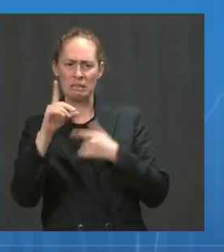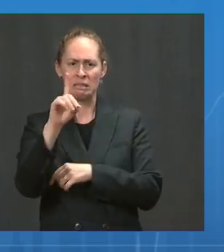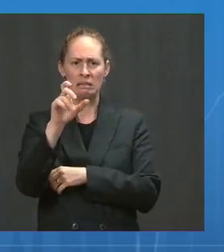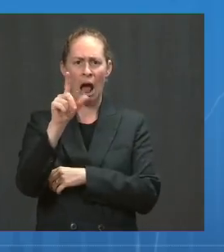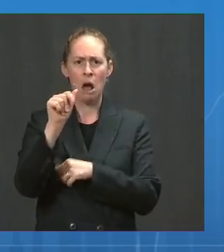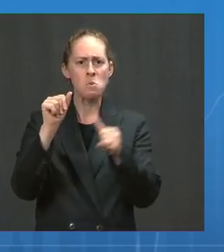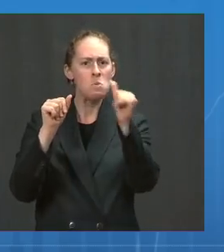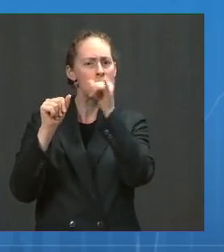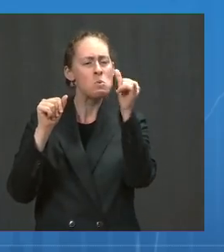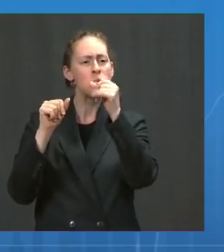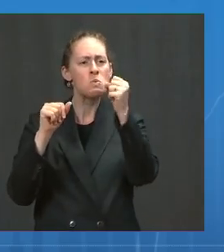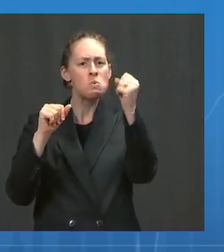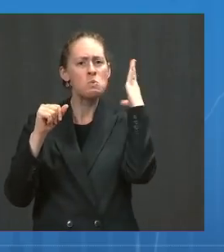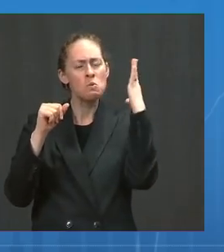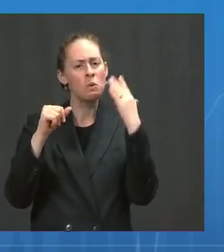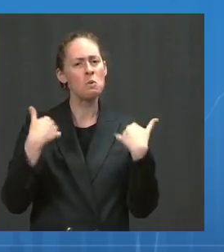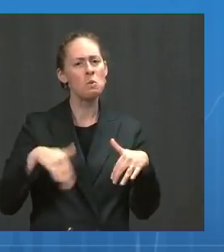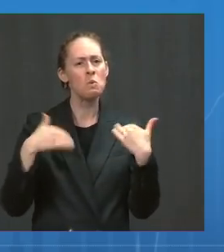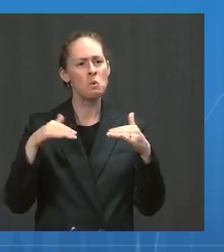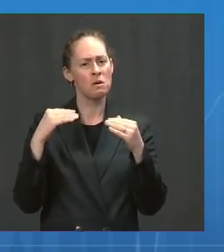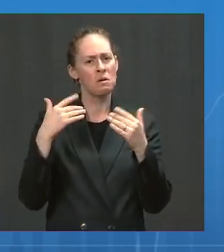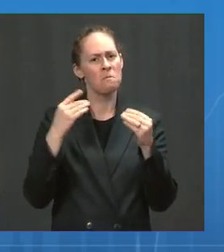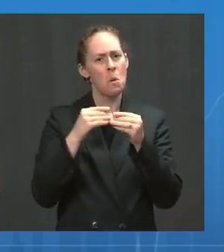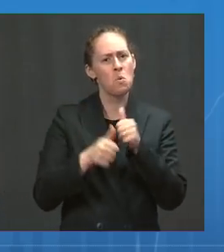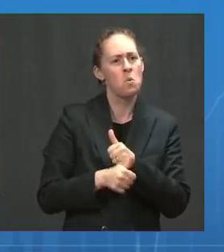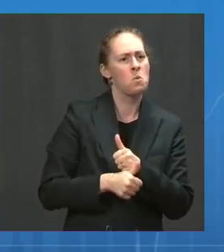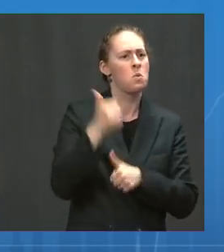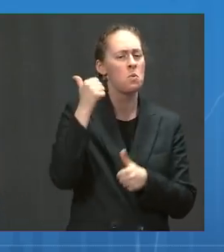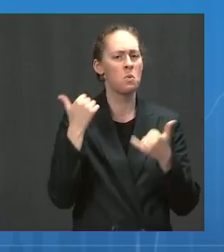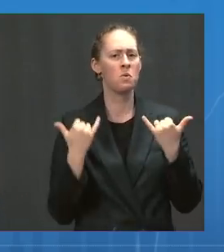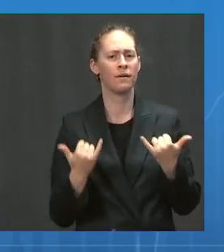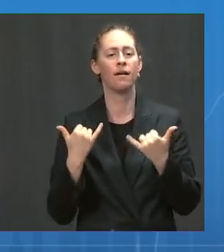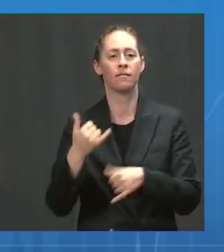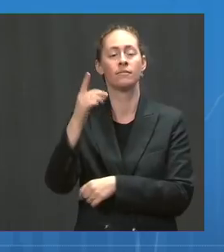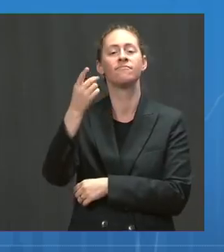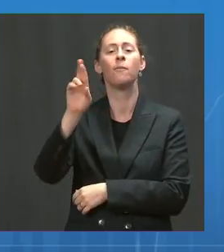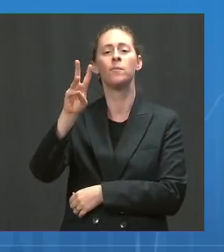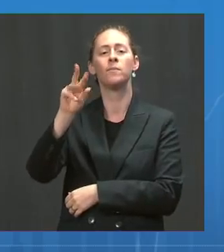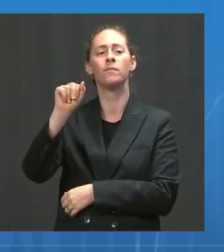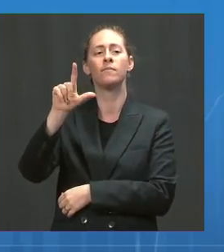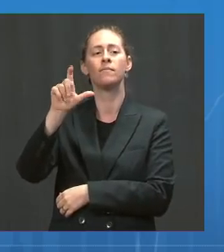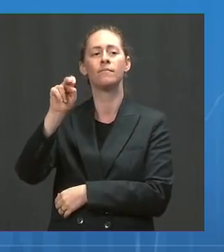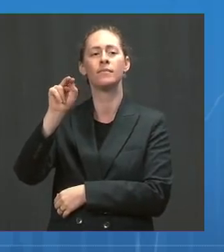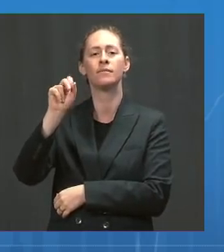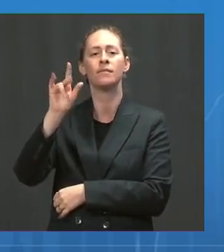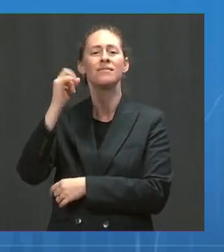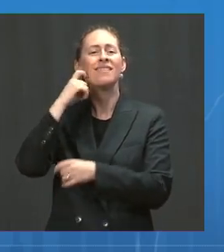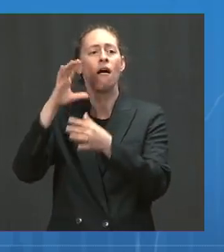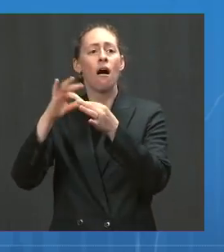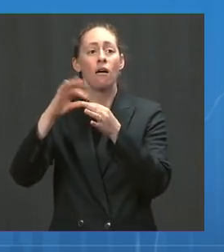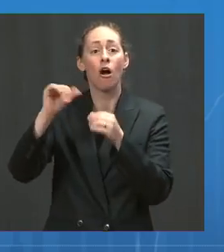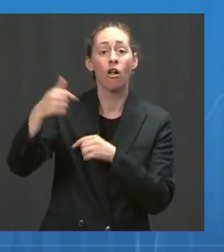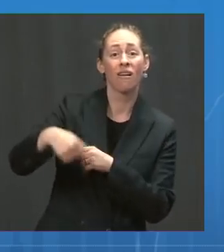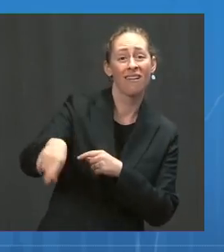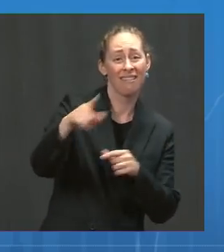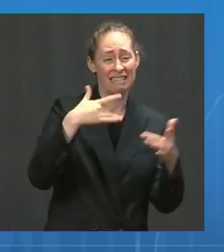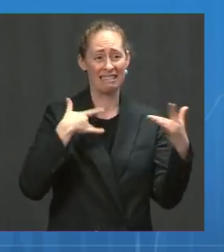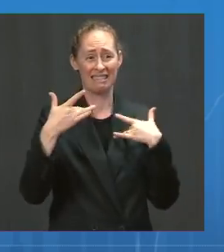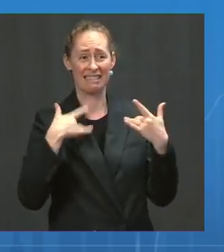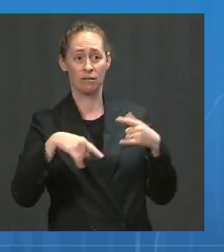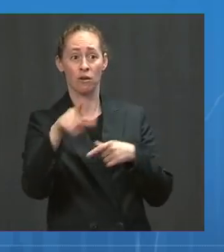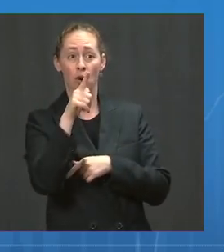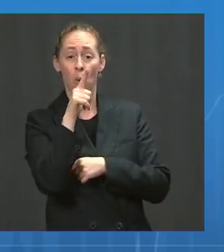the data that Dr. Walensky told you, and the extreme vulnerability of people who are not